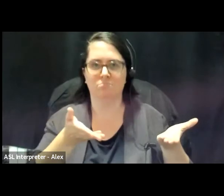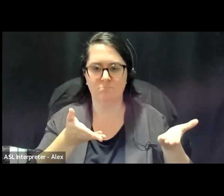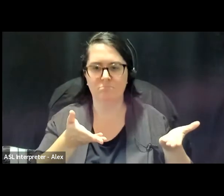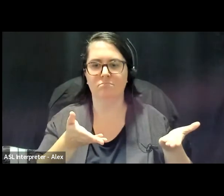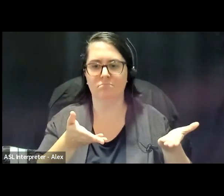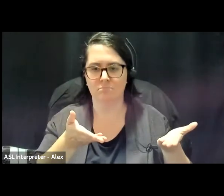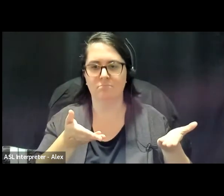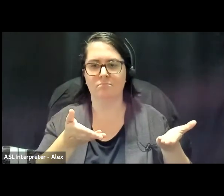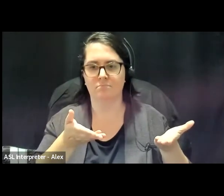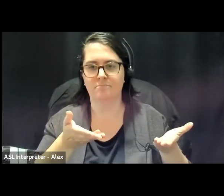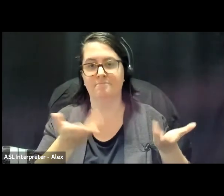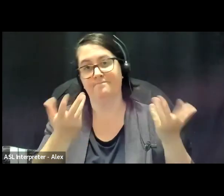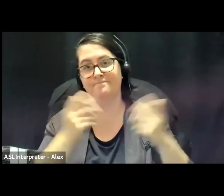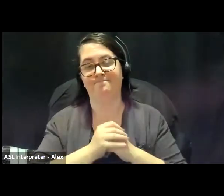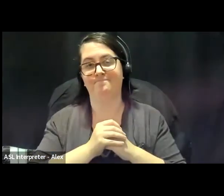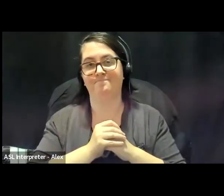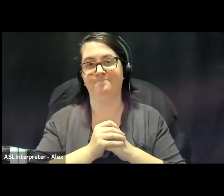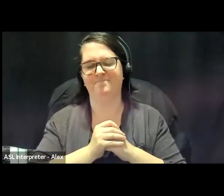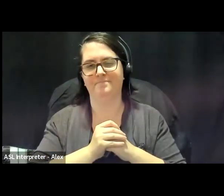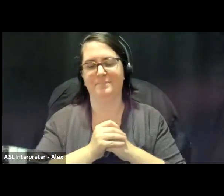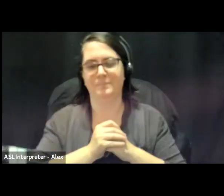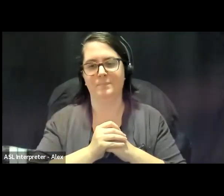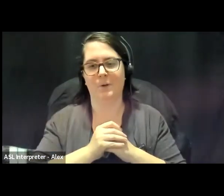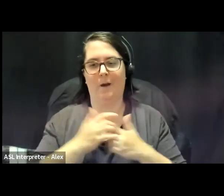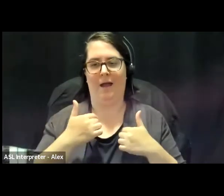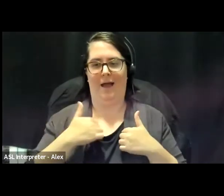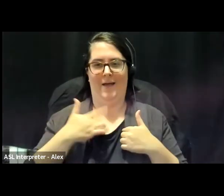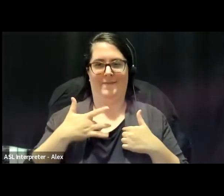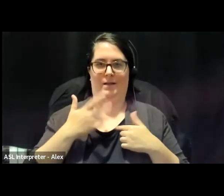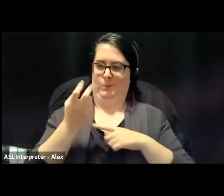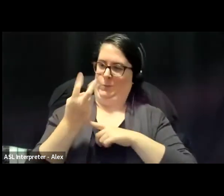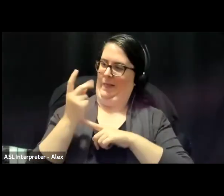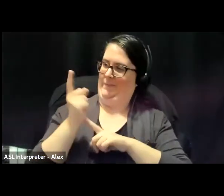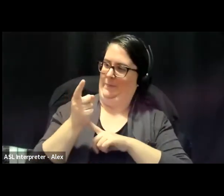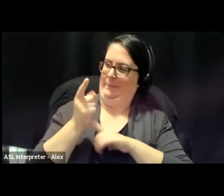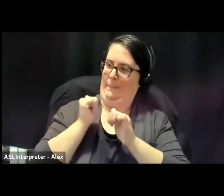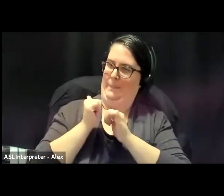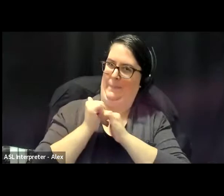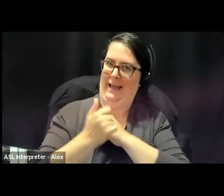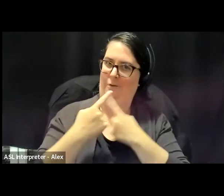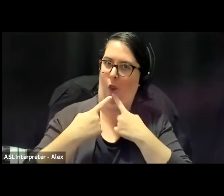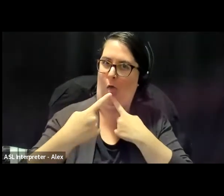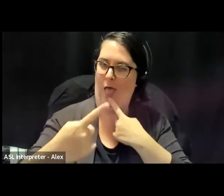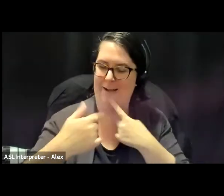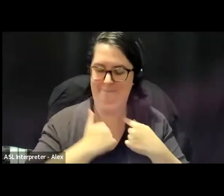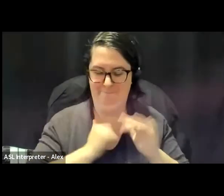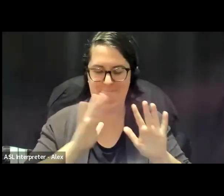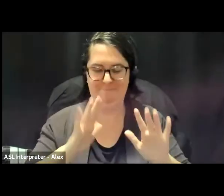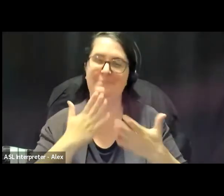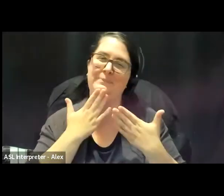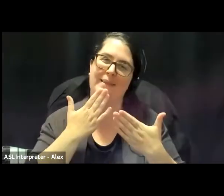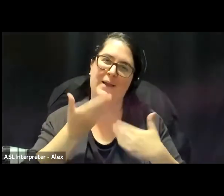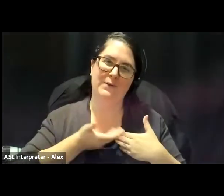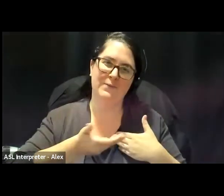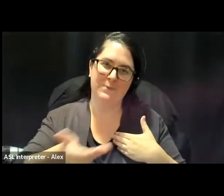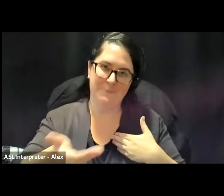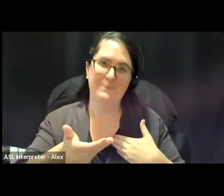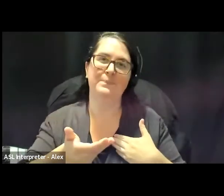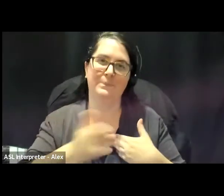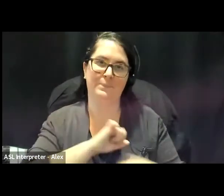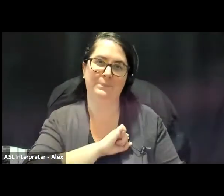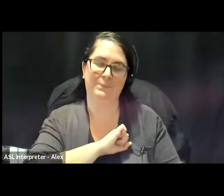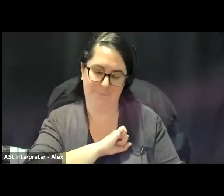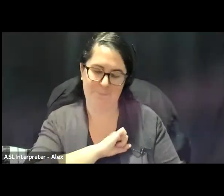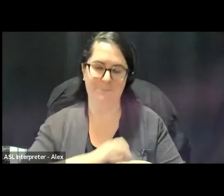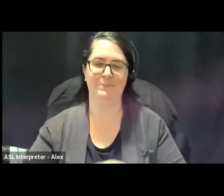And, yeah, with that, I believe I've gone over 12 minutes. I'm super grateful to be here. Miigwech, everyone. And